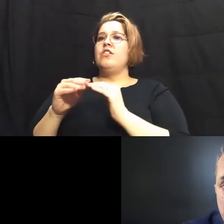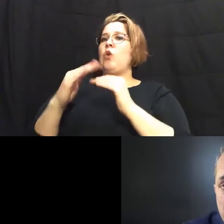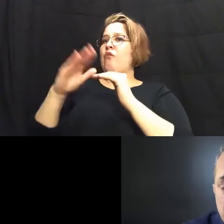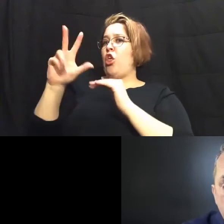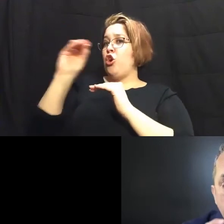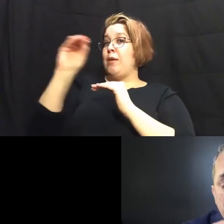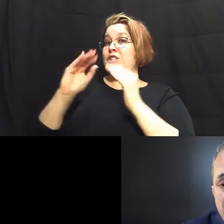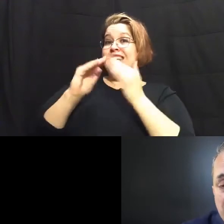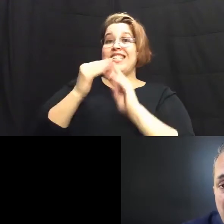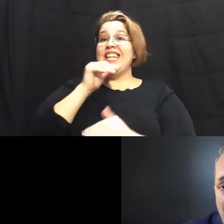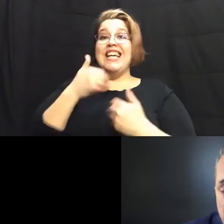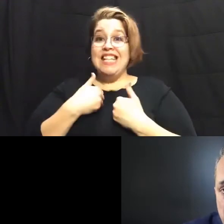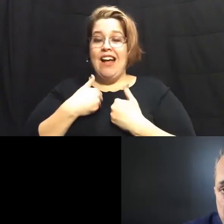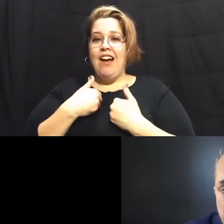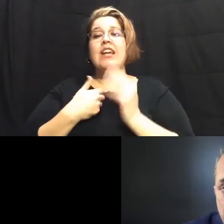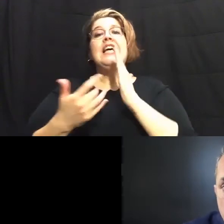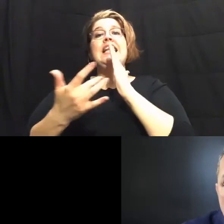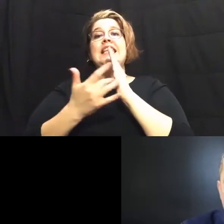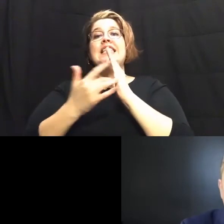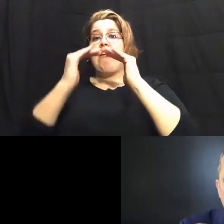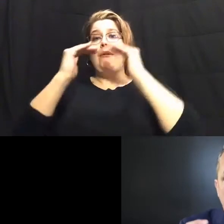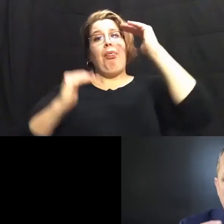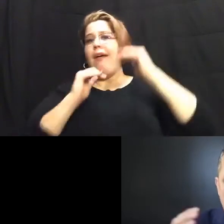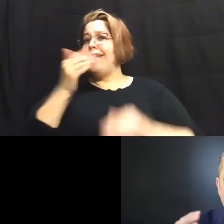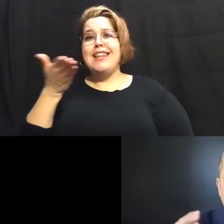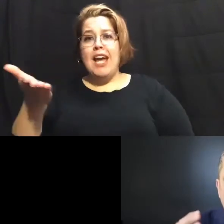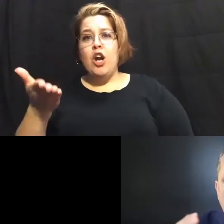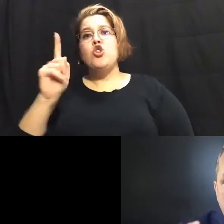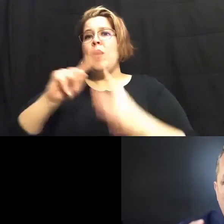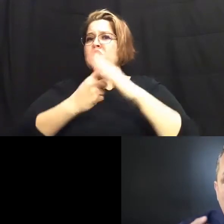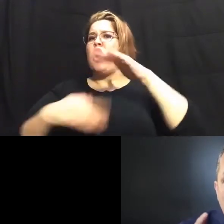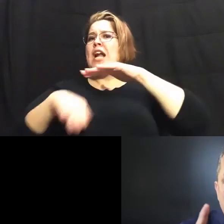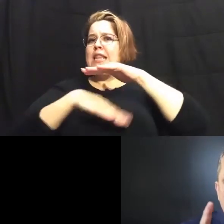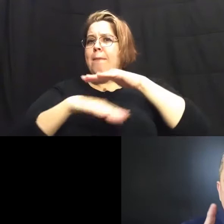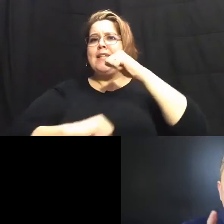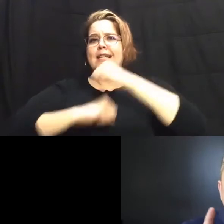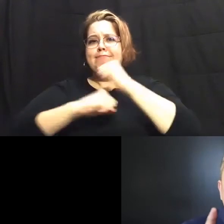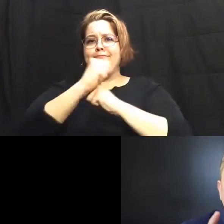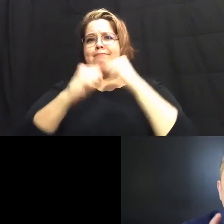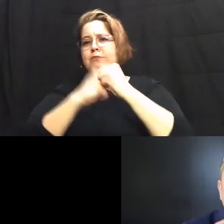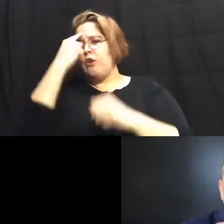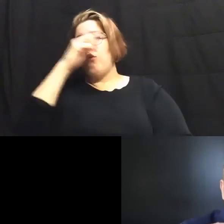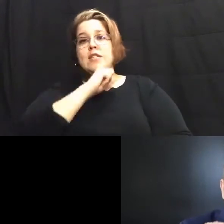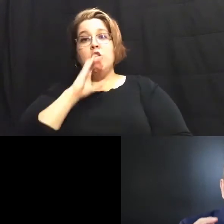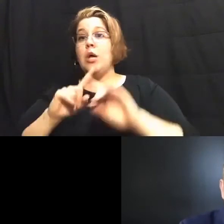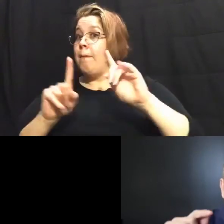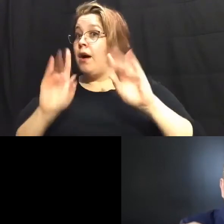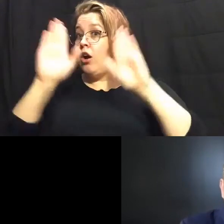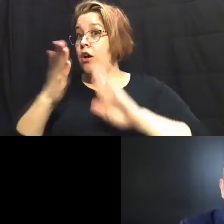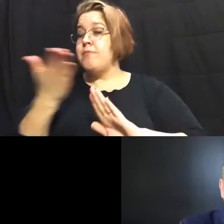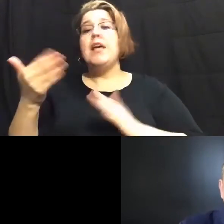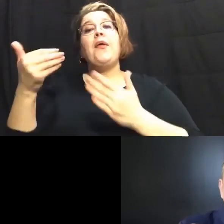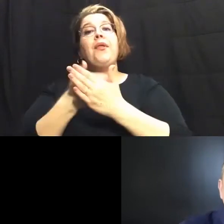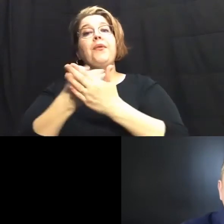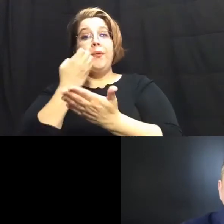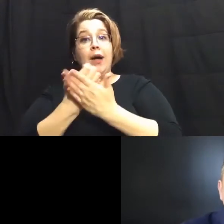our city doesn't the technology isn't there so we have to start at the basic building blocks for our seniors but here's the great thing the new economy